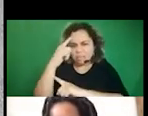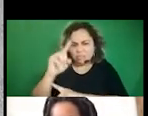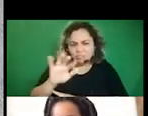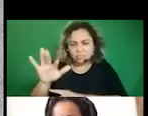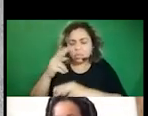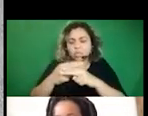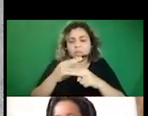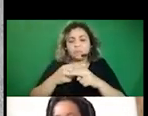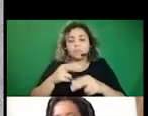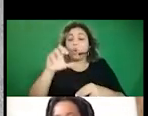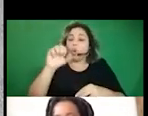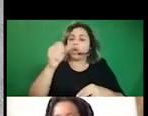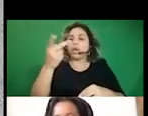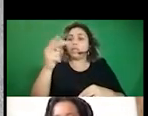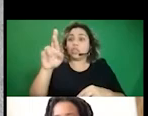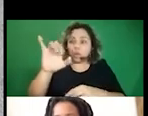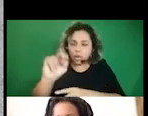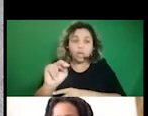any questions about this generally?